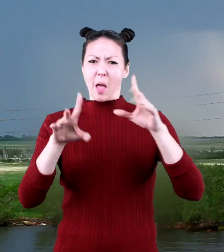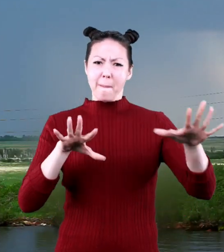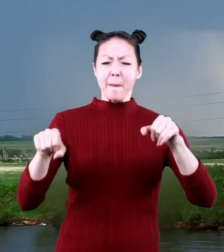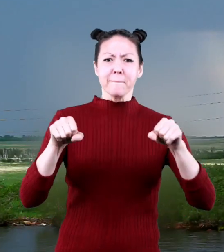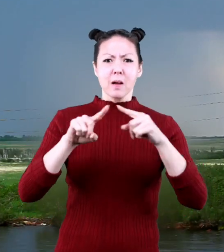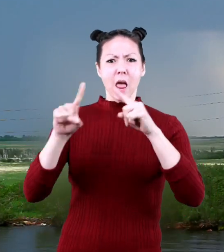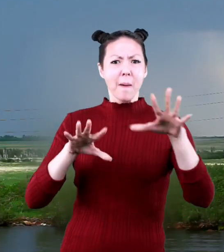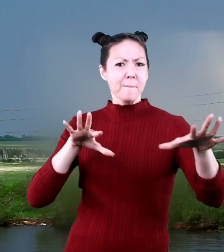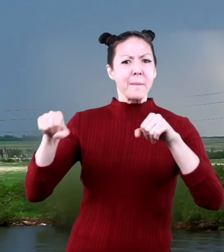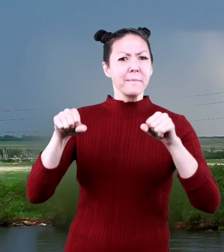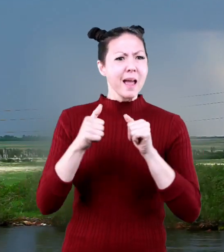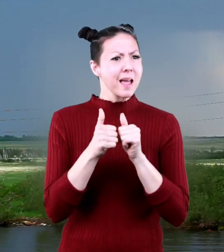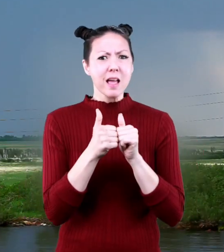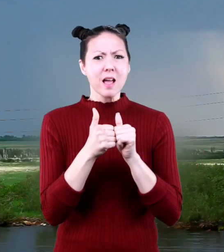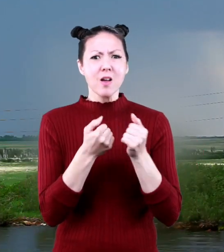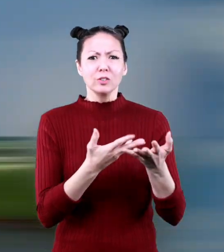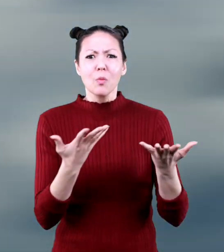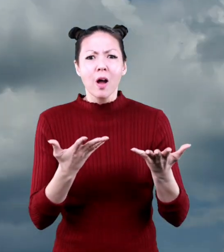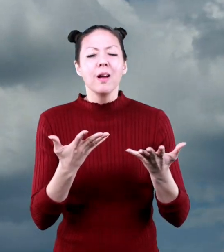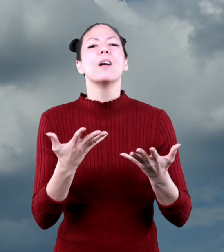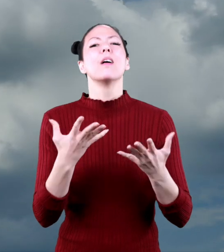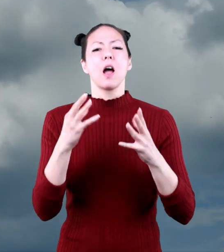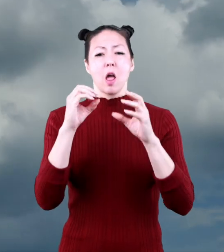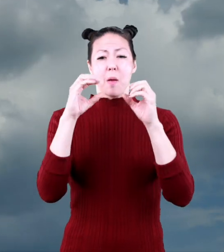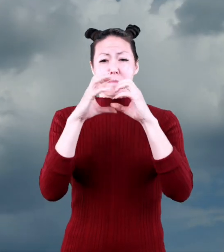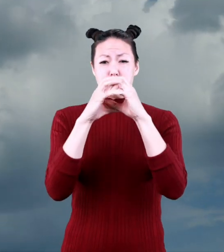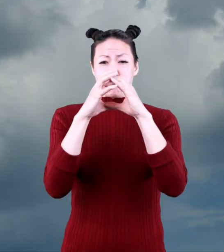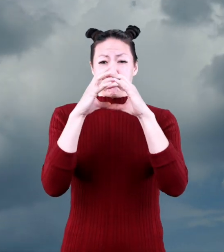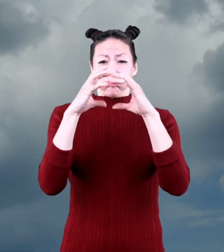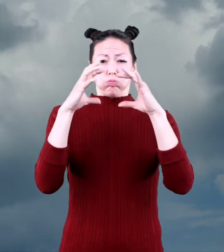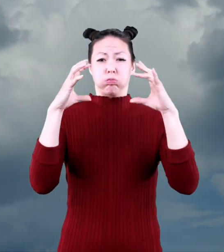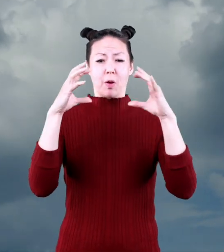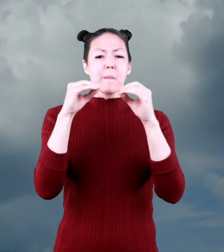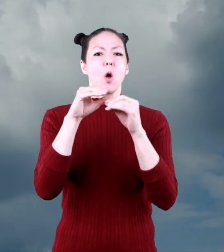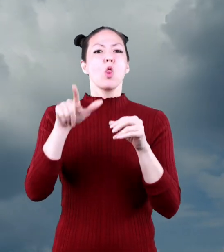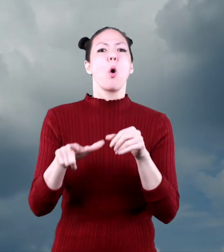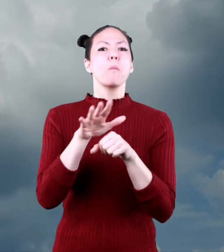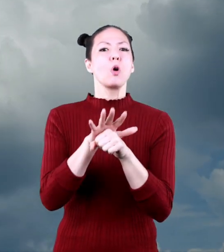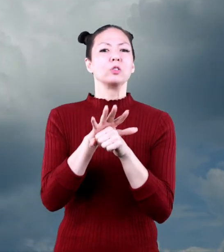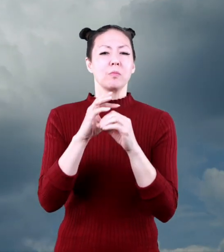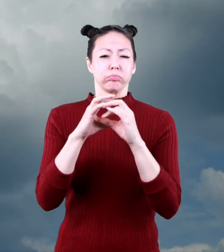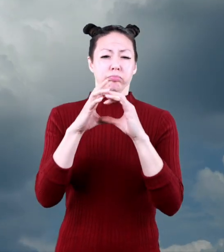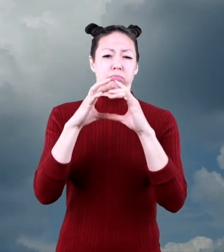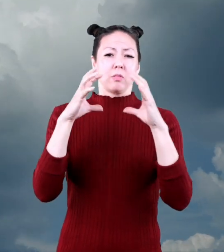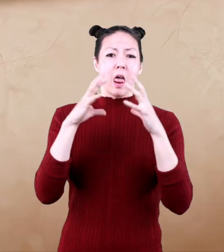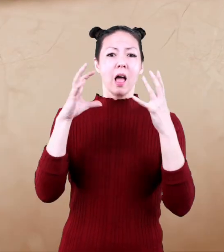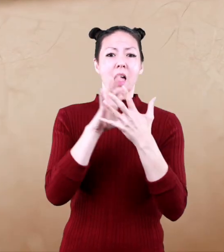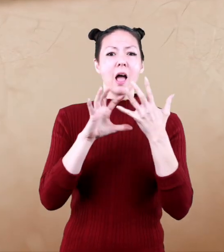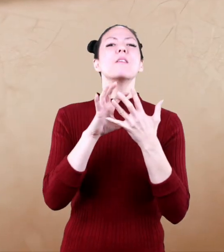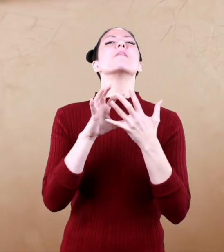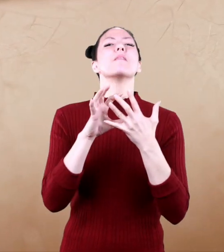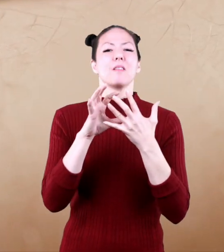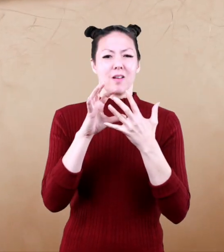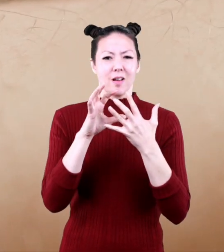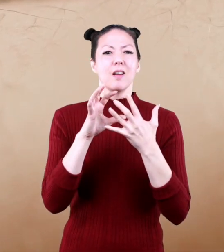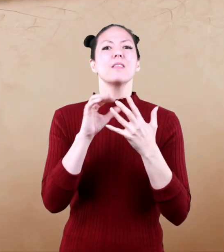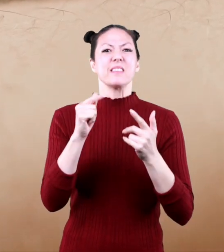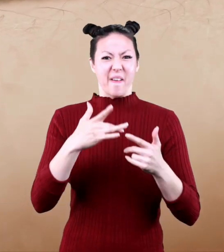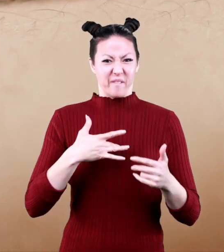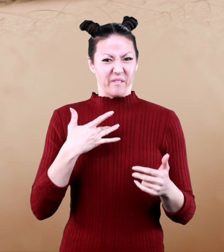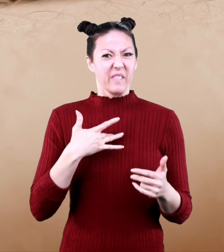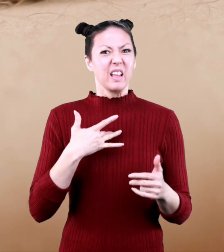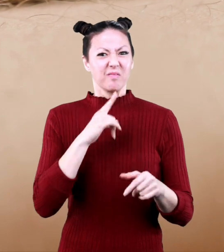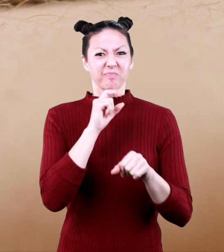what causes thunderstorms? A pocket of strong, low pressure. You can literally